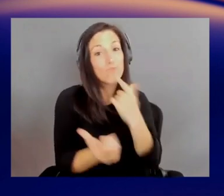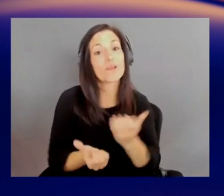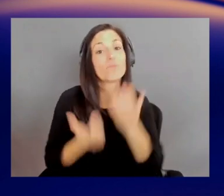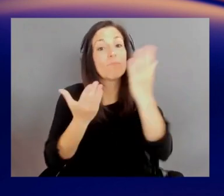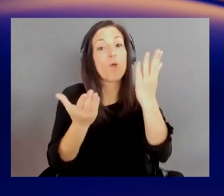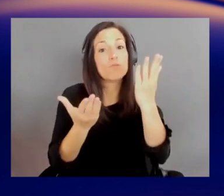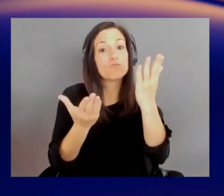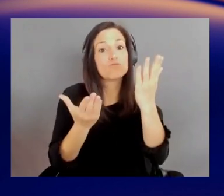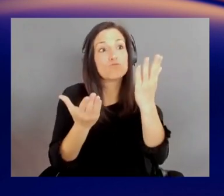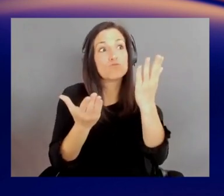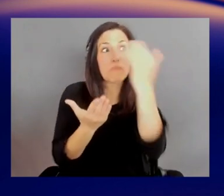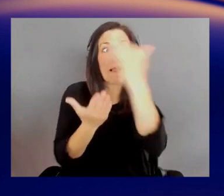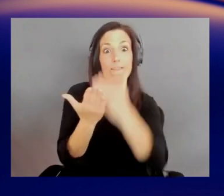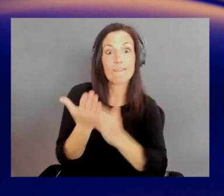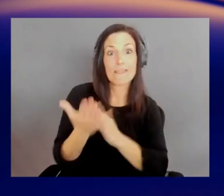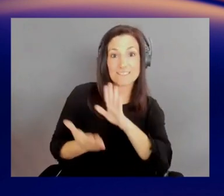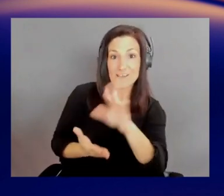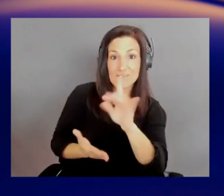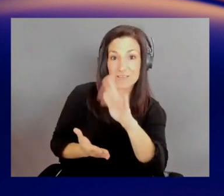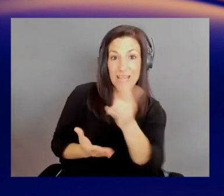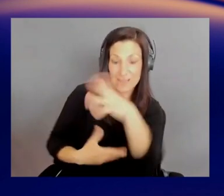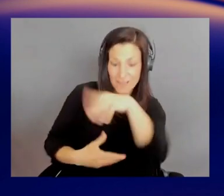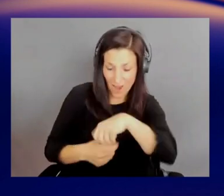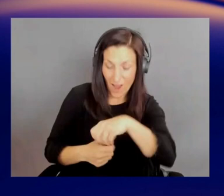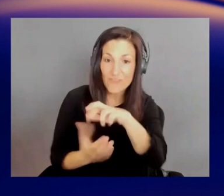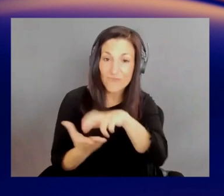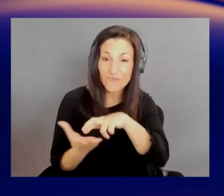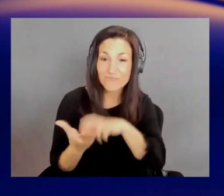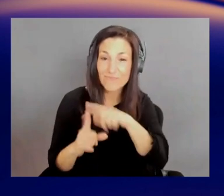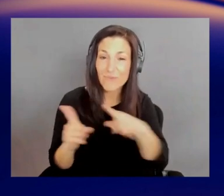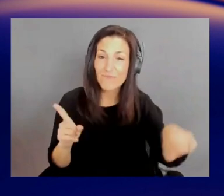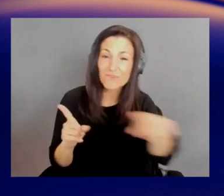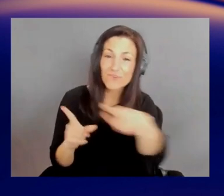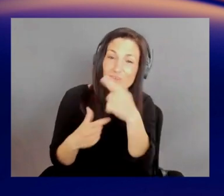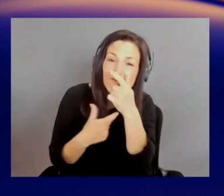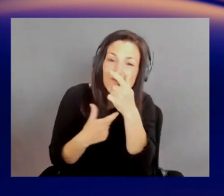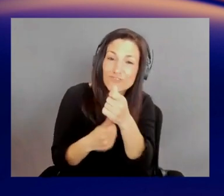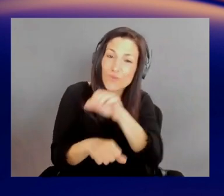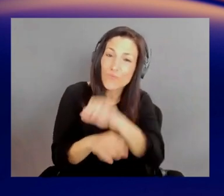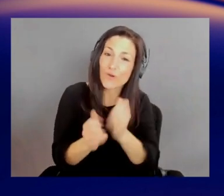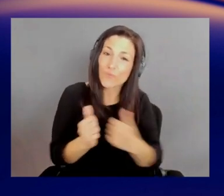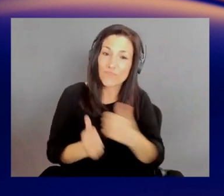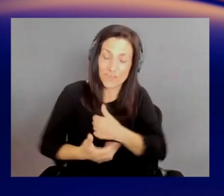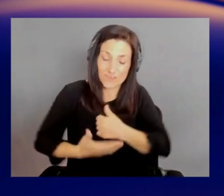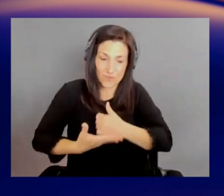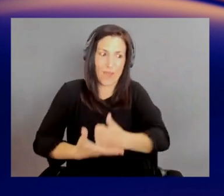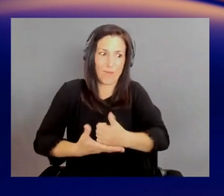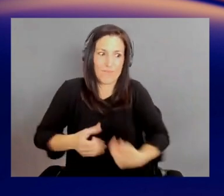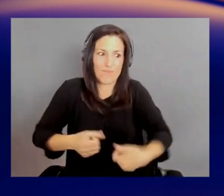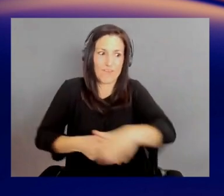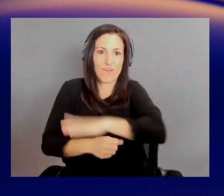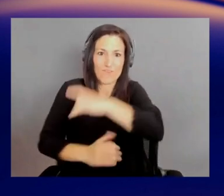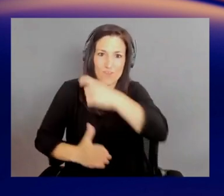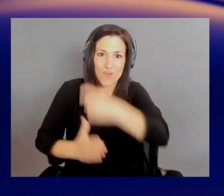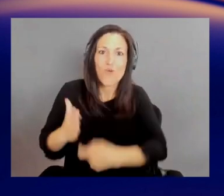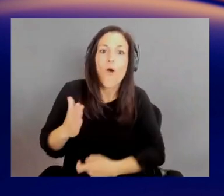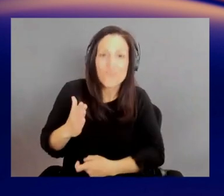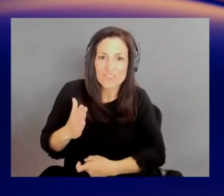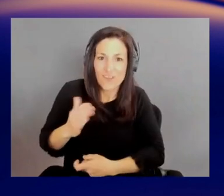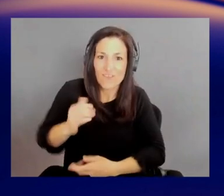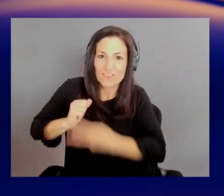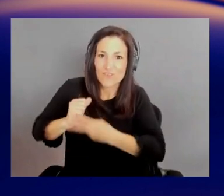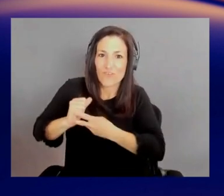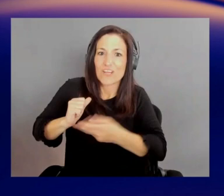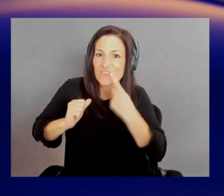registry. But I'd also recommend that if you're interested in working with us to help to cover the cost of storage transfer or egress of your data, if you want to, like,